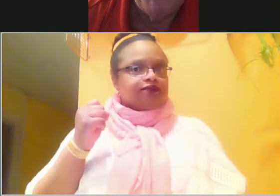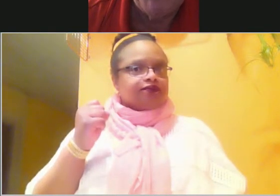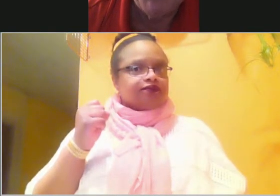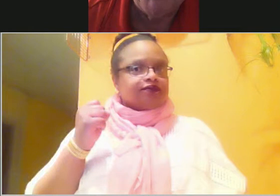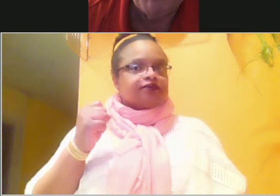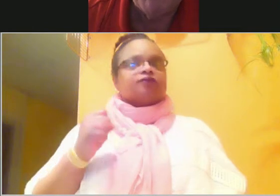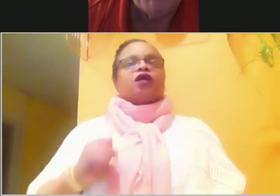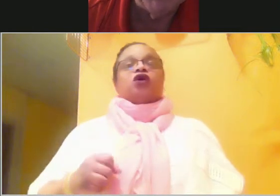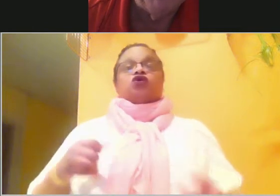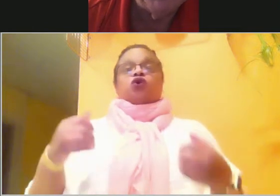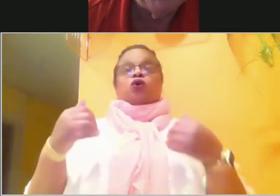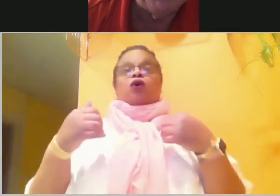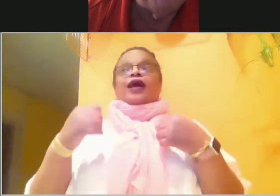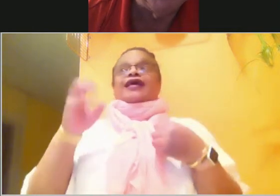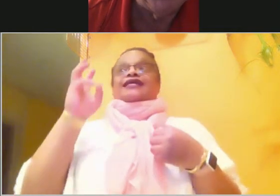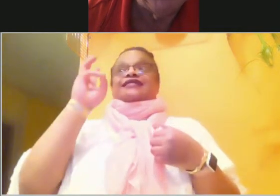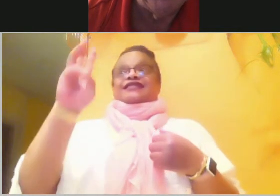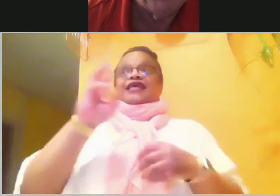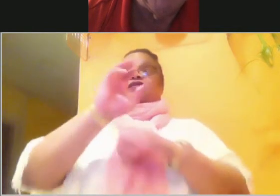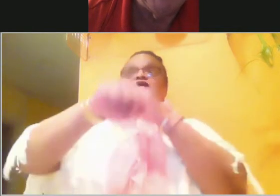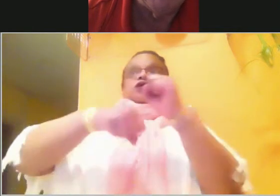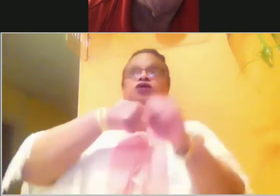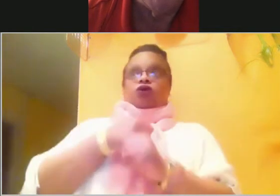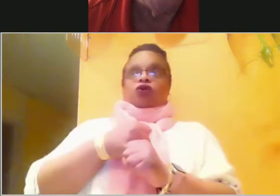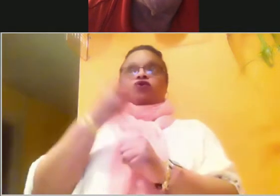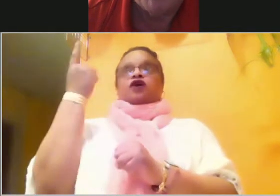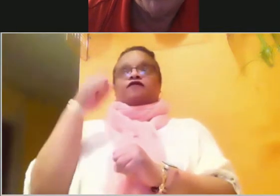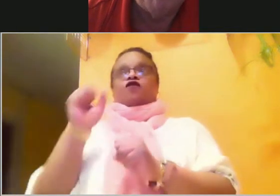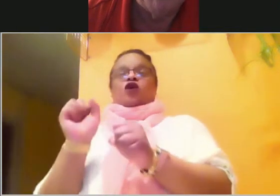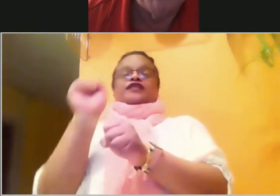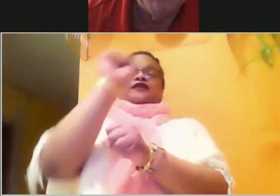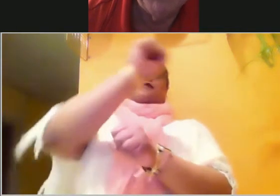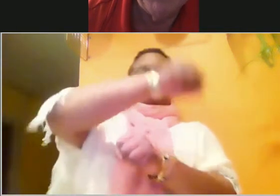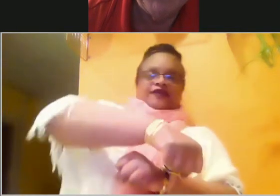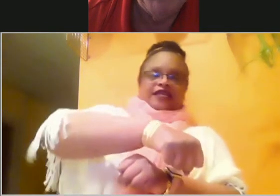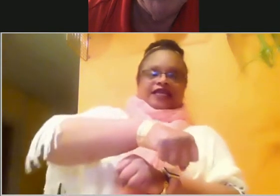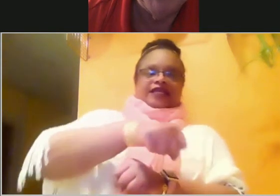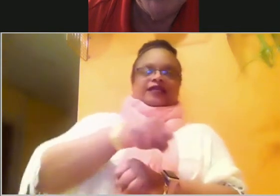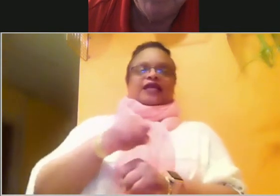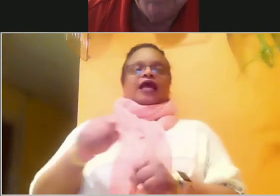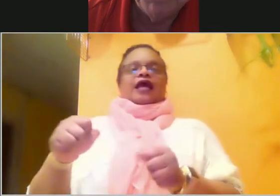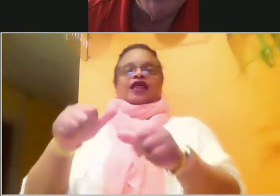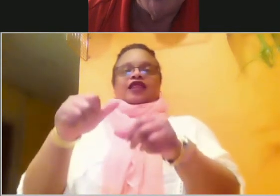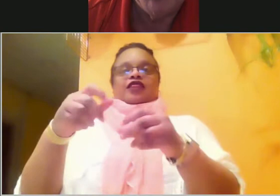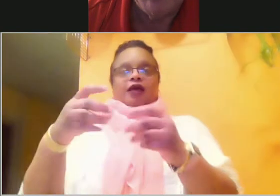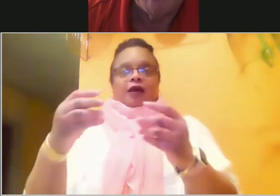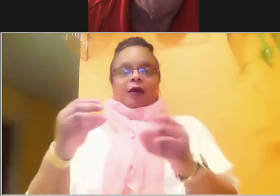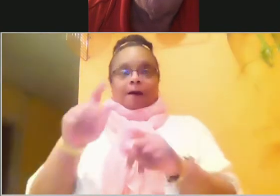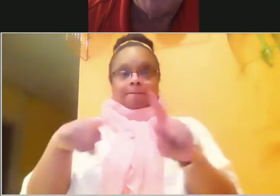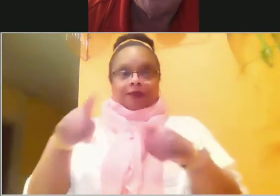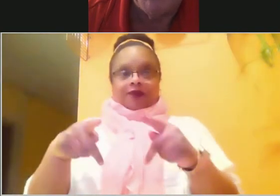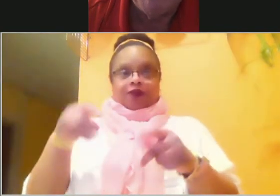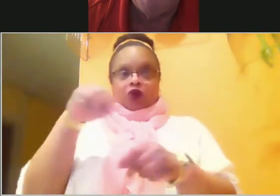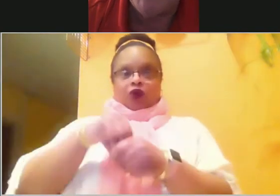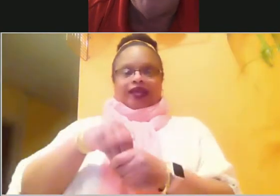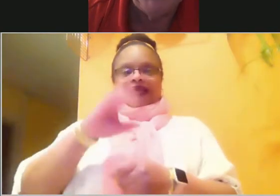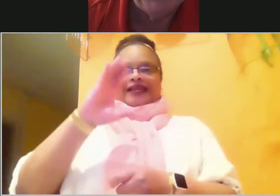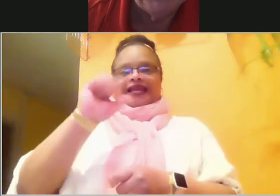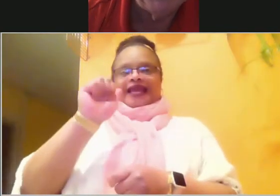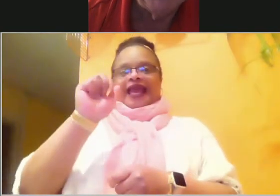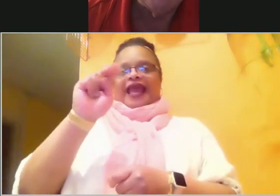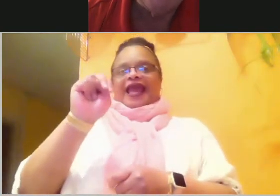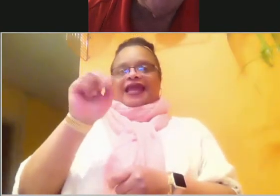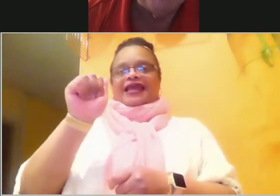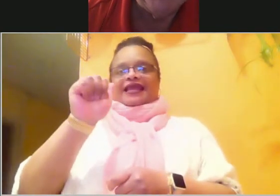Joshua then spent the rest of his life settling and governing the 12 tribes. He was, he was in charge for about 25